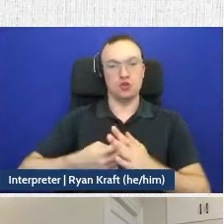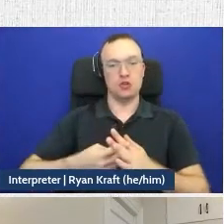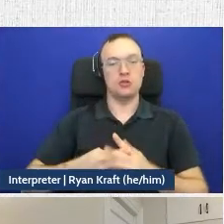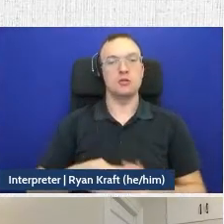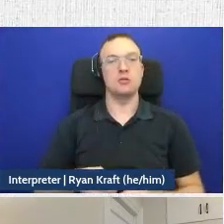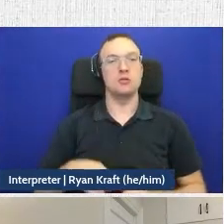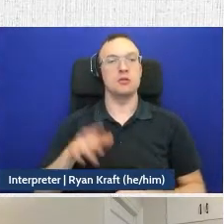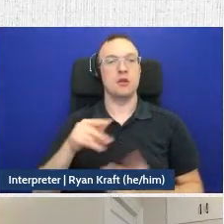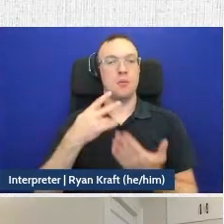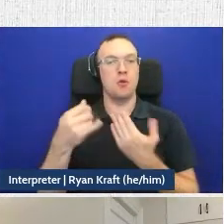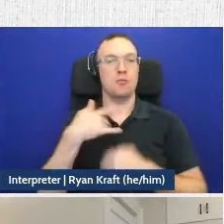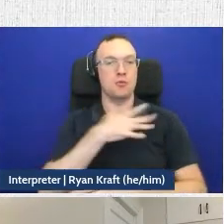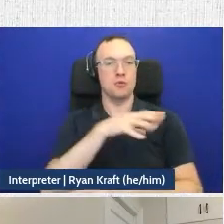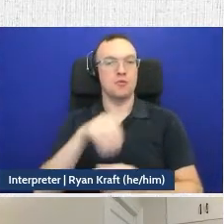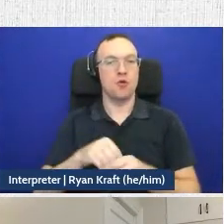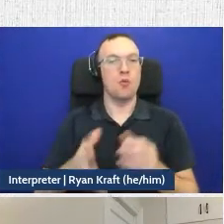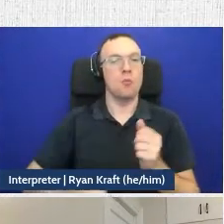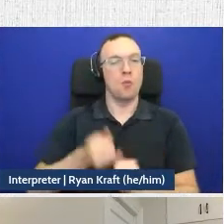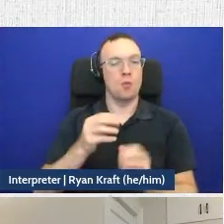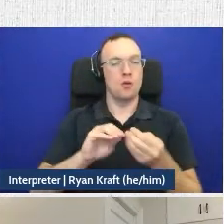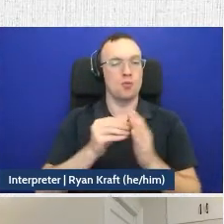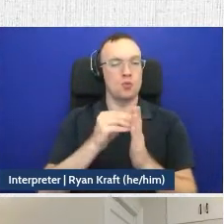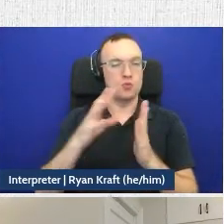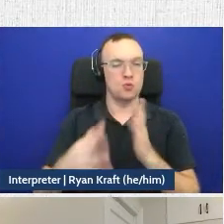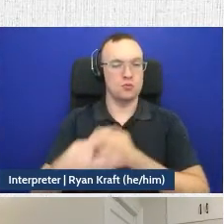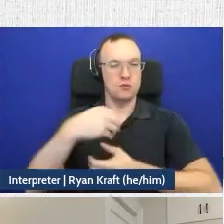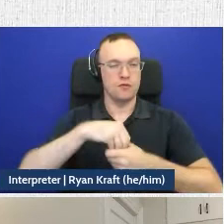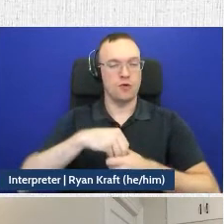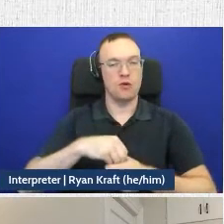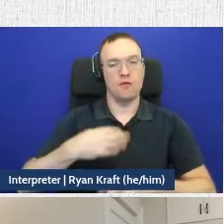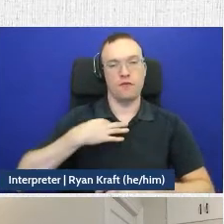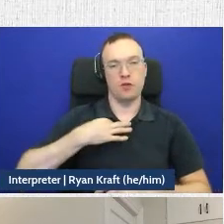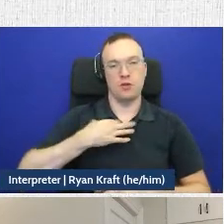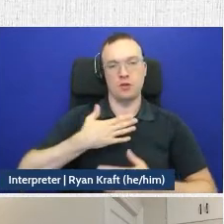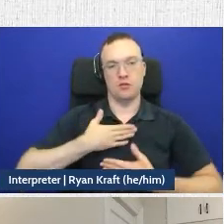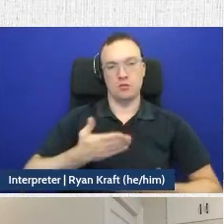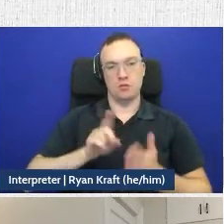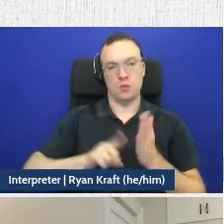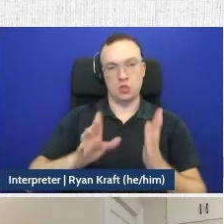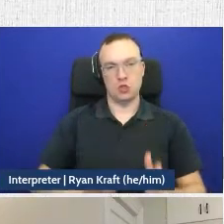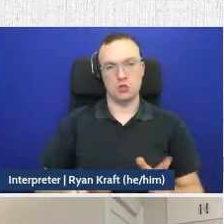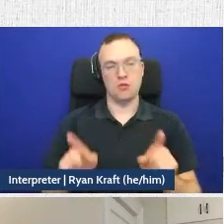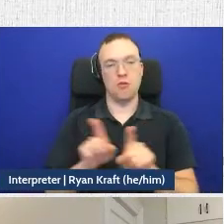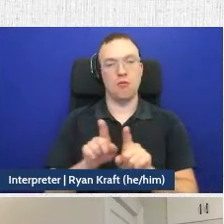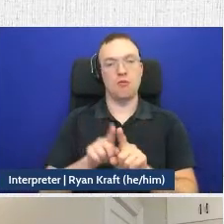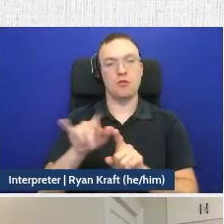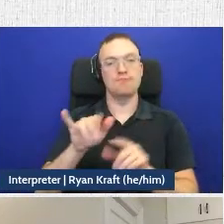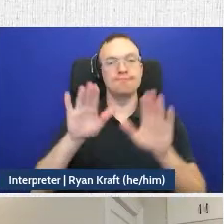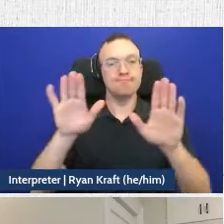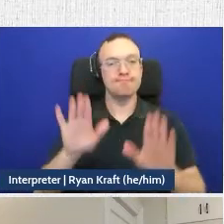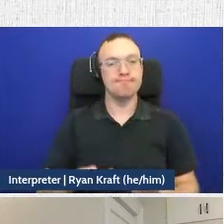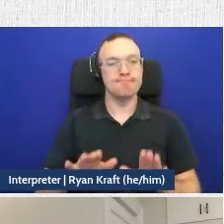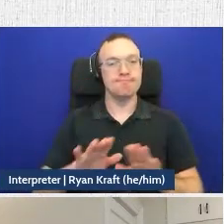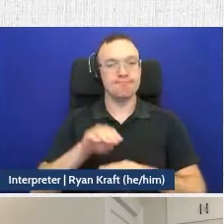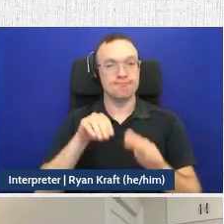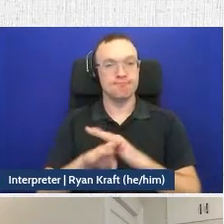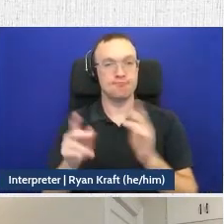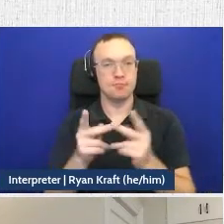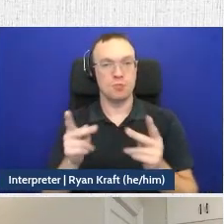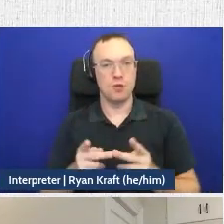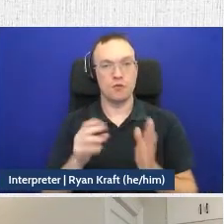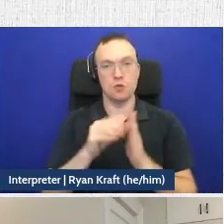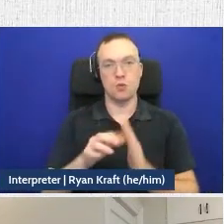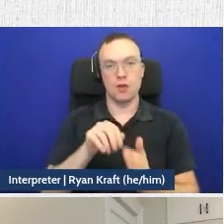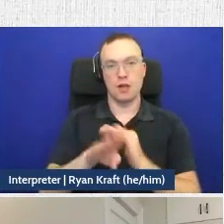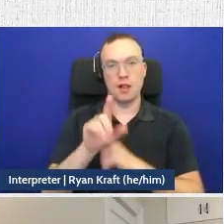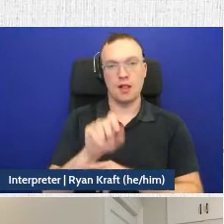project typically engages the most students and volunteer researchers and has been a really great entry point for students into the lab